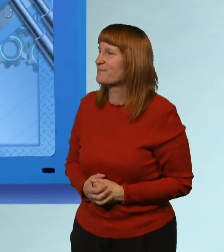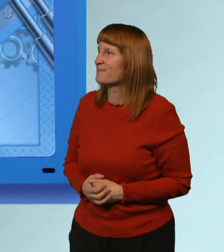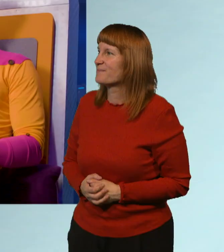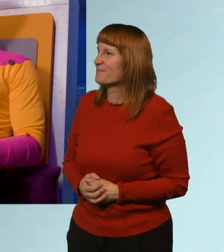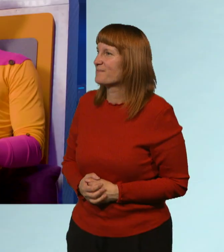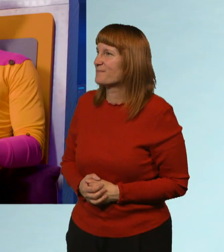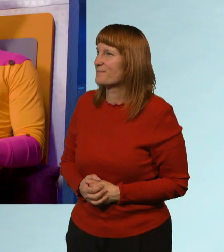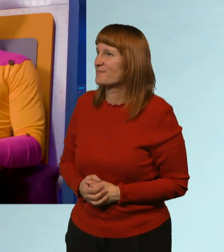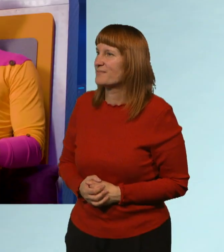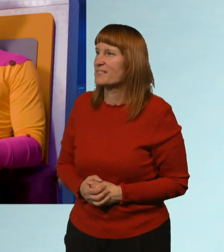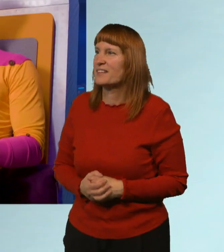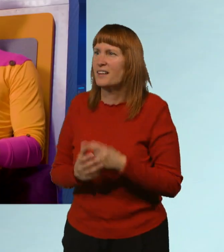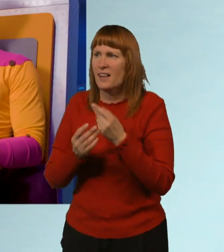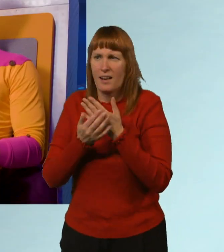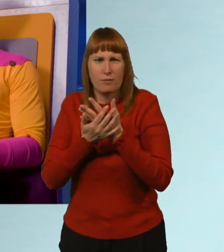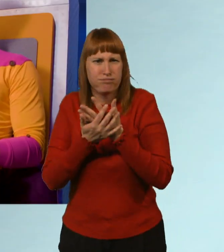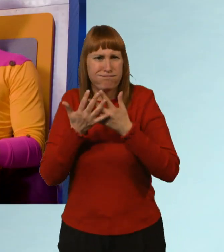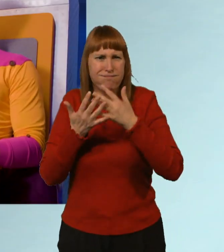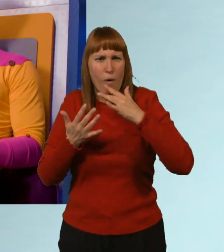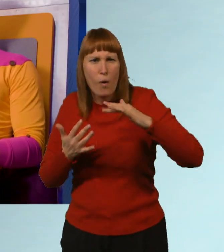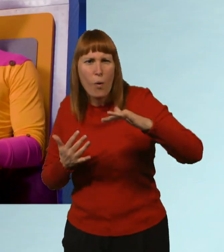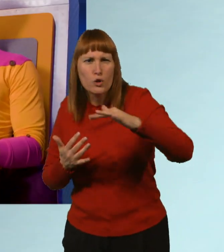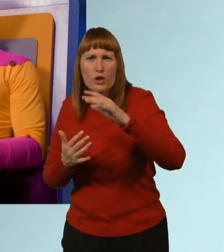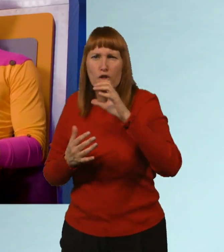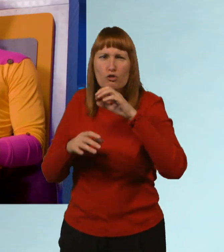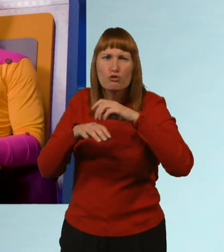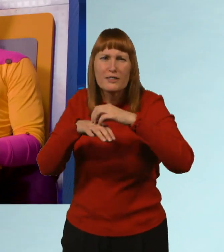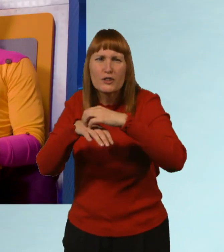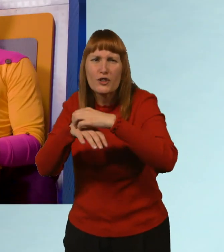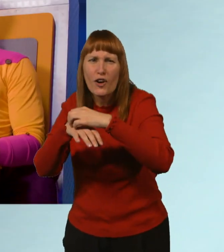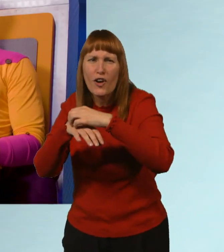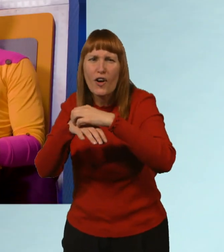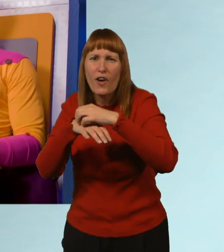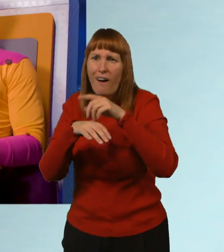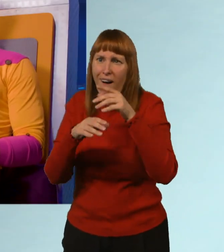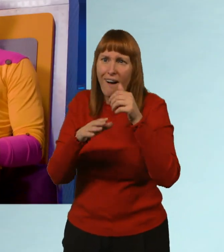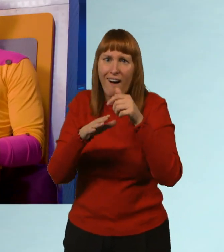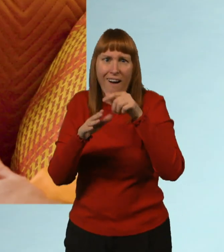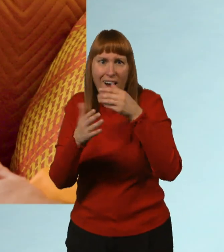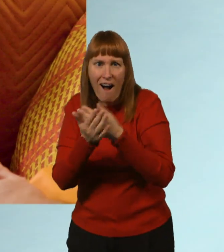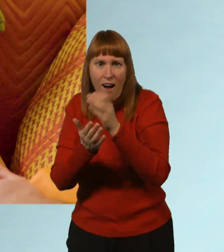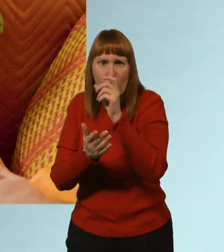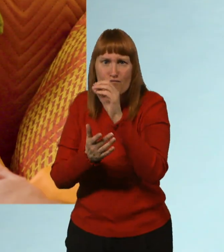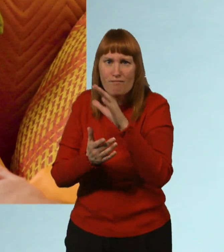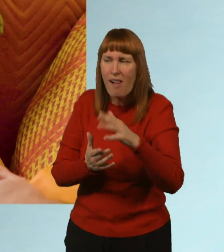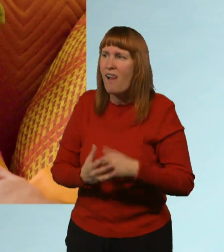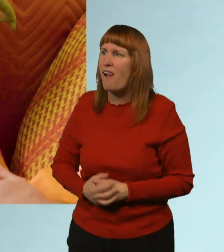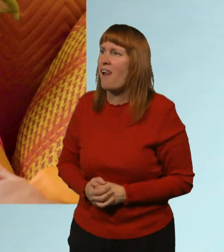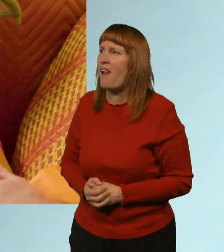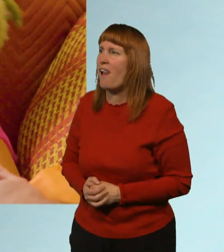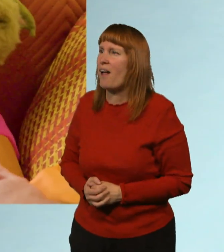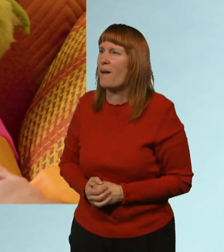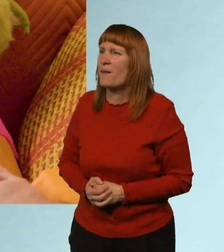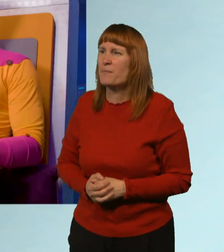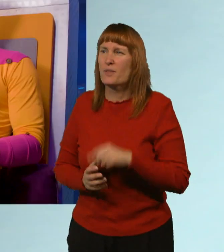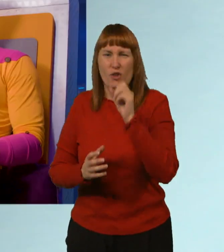So many ocean creatures depend on coral. And coral itself is a living thing. Coral is